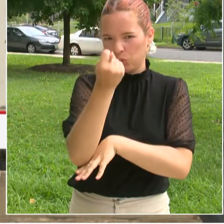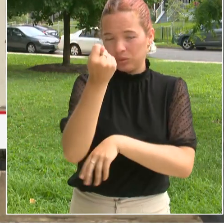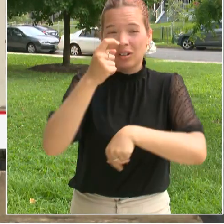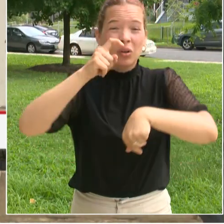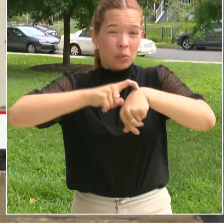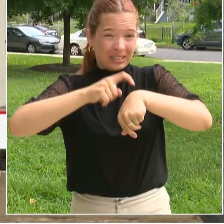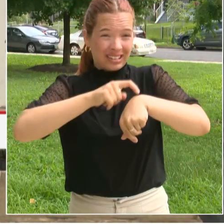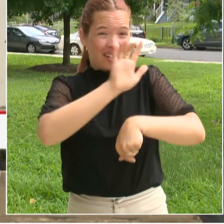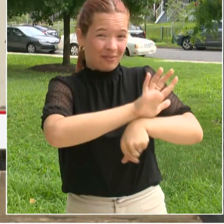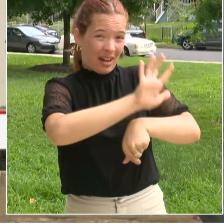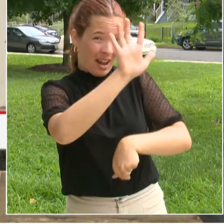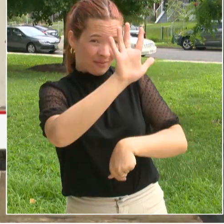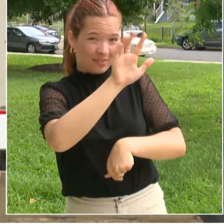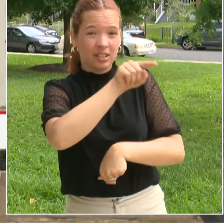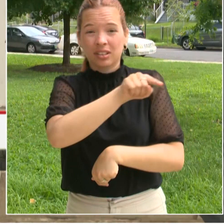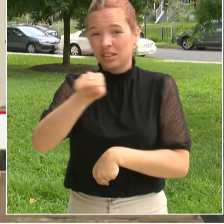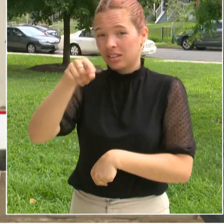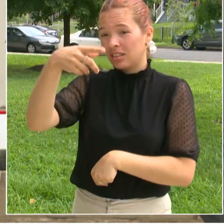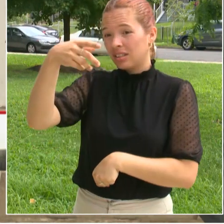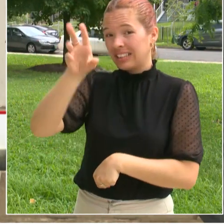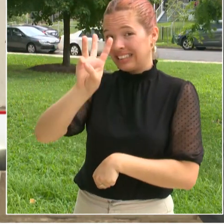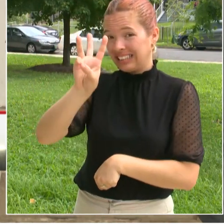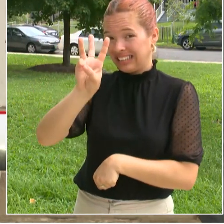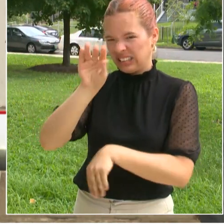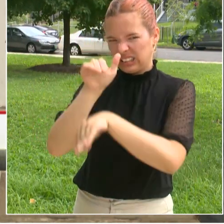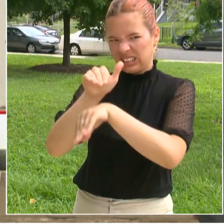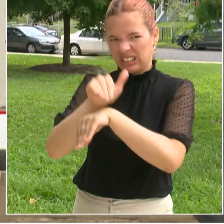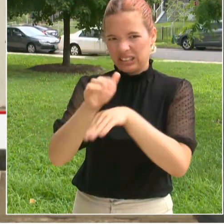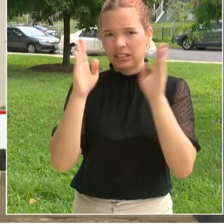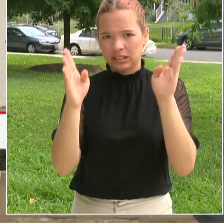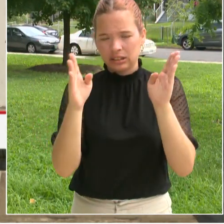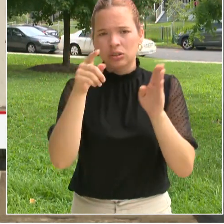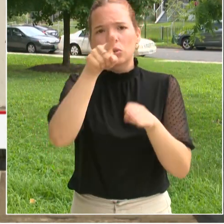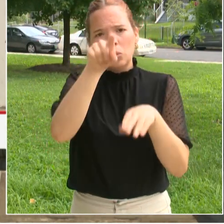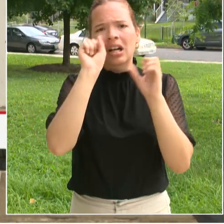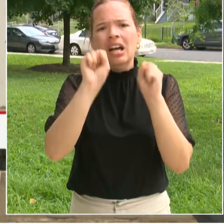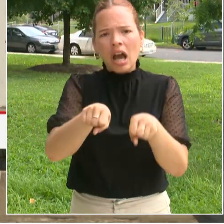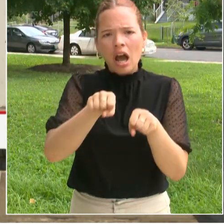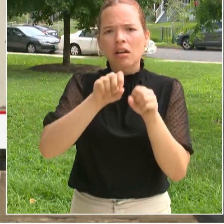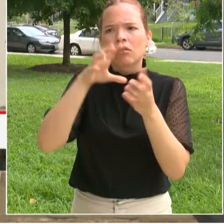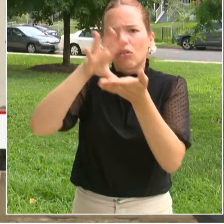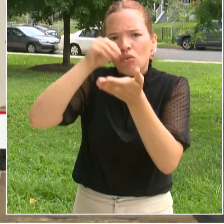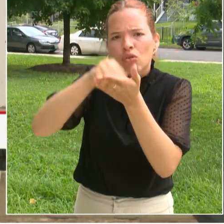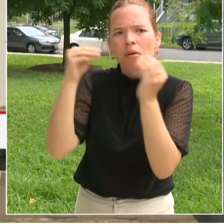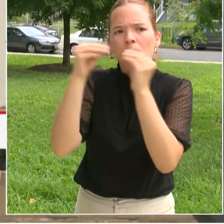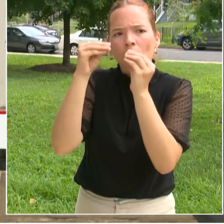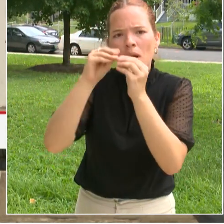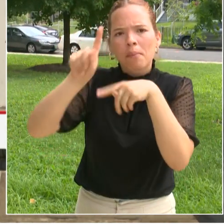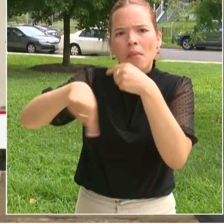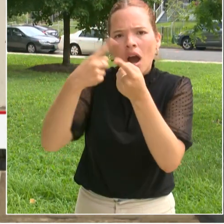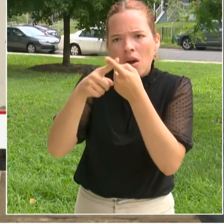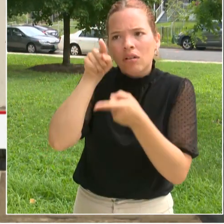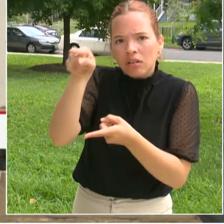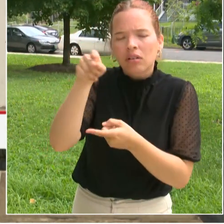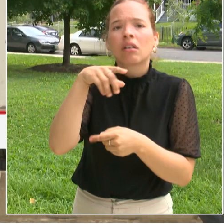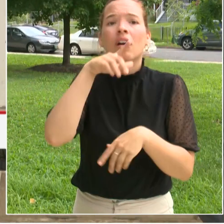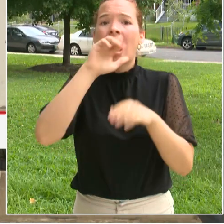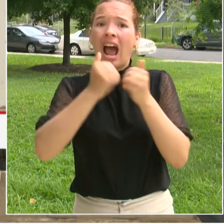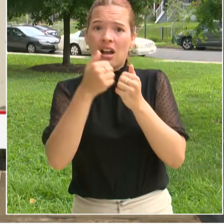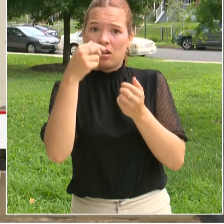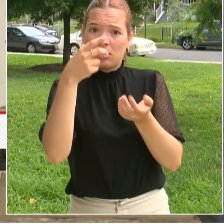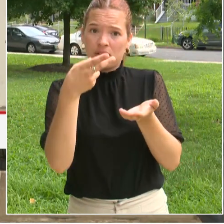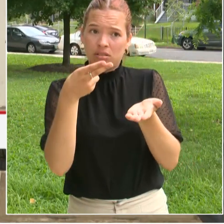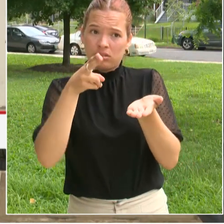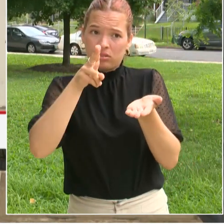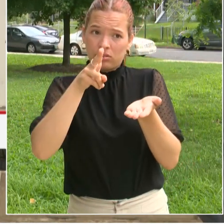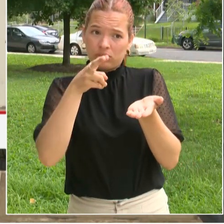centers, not just vaccines. And you can reach that website to register at schoolhealthtownhall.eventbrite.com.